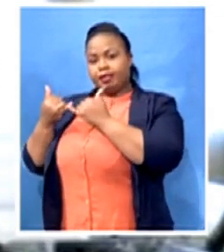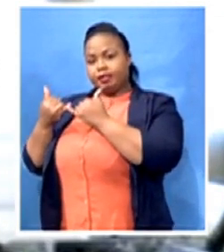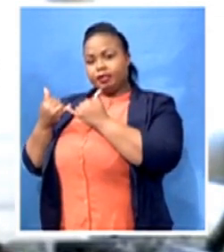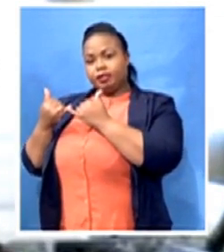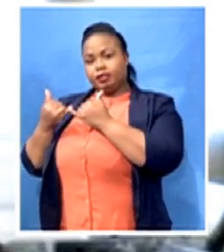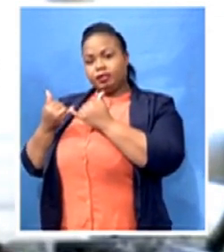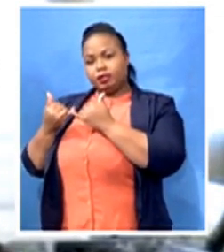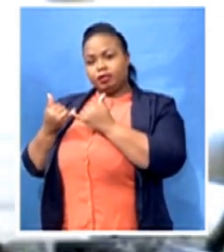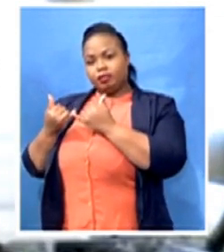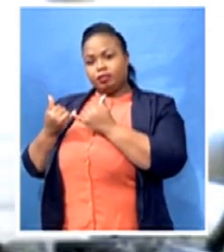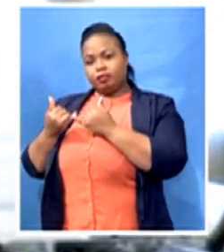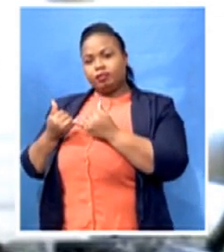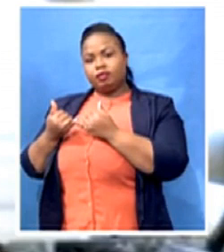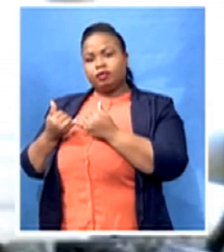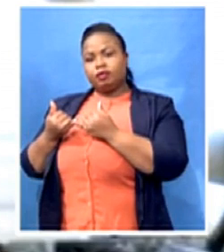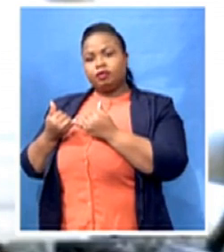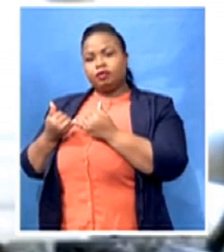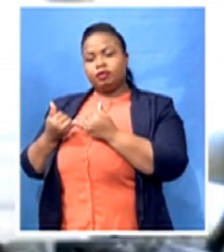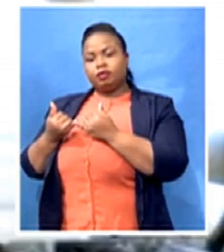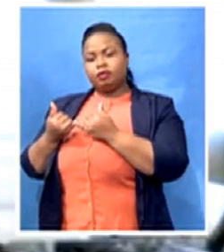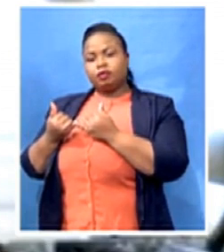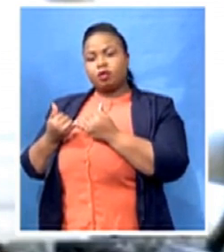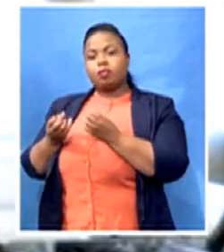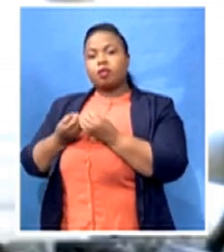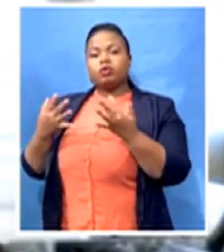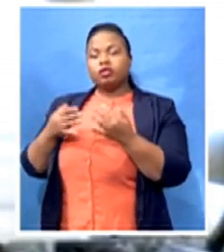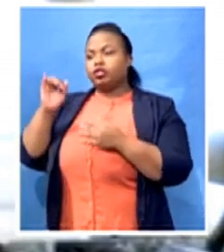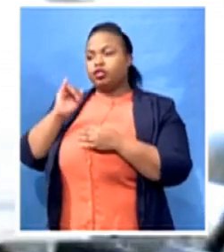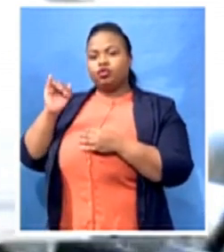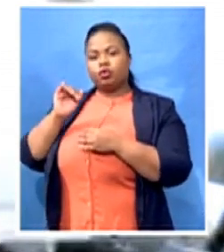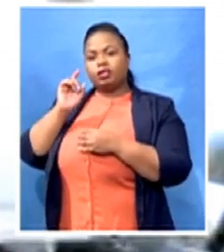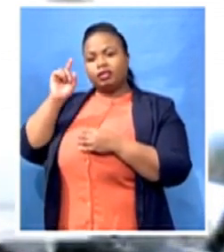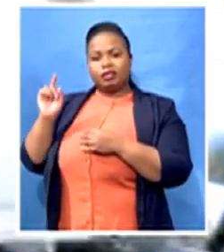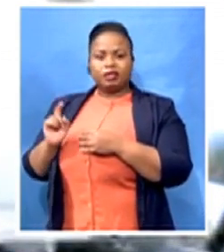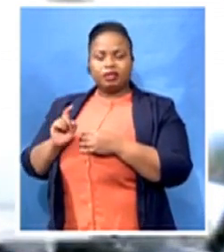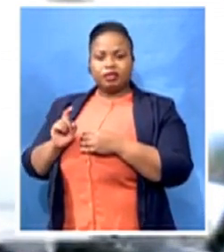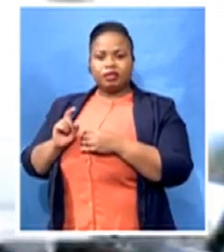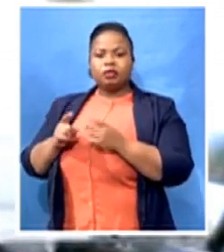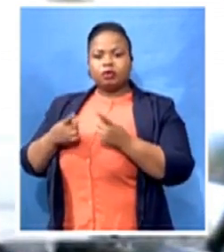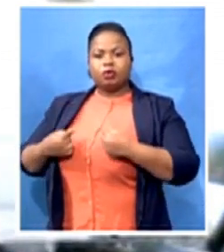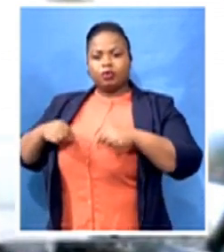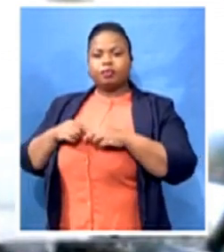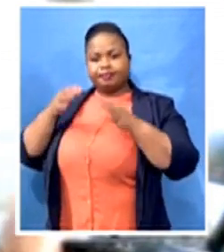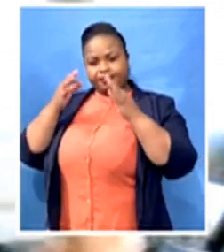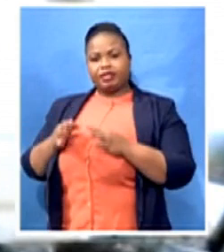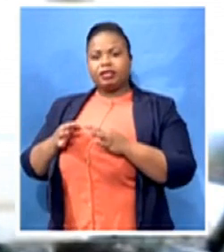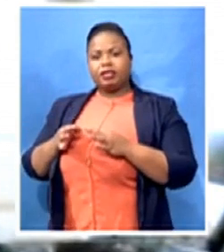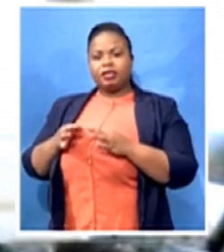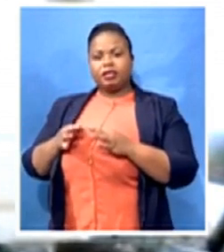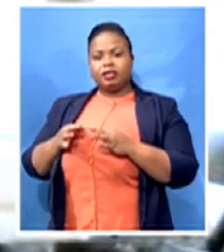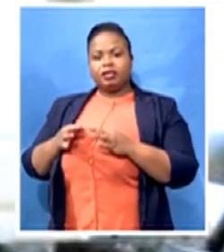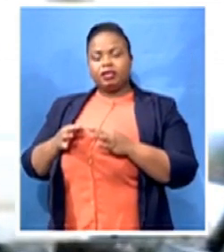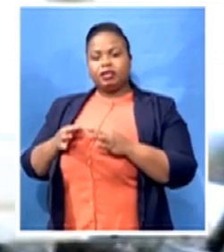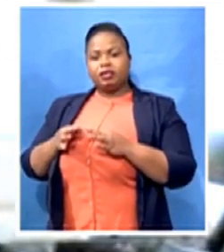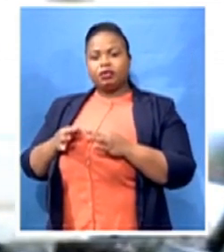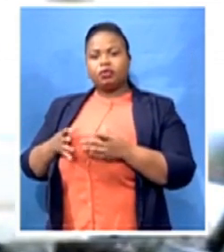or rather insurance is more of a grudge purchase. We decided that, you know, insurance brokers need to be your friends because we need to be able to